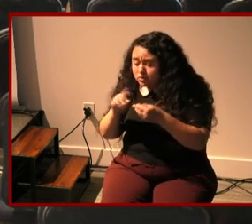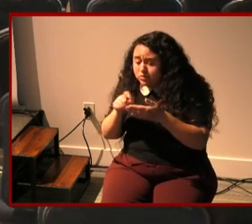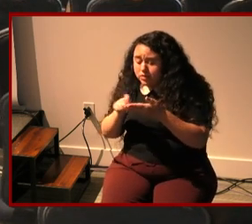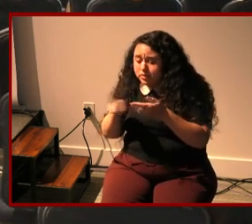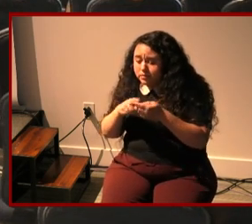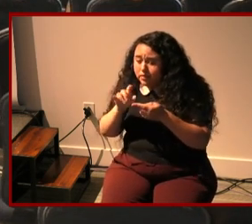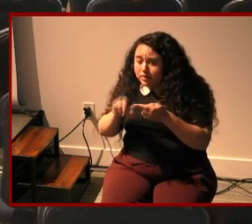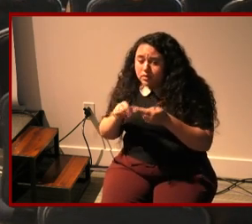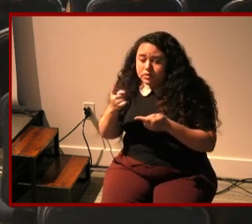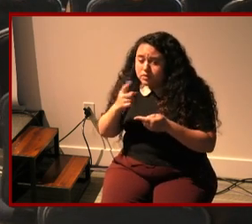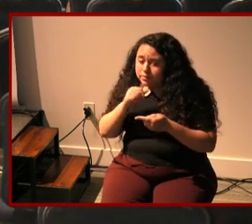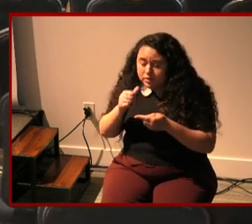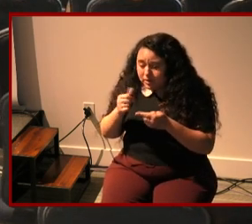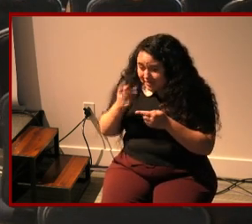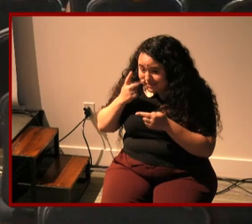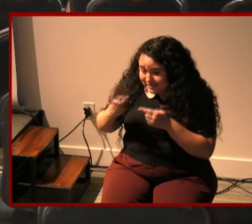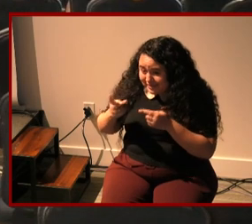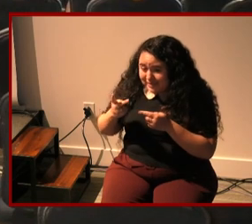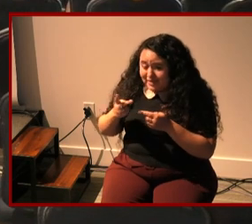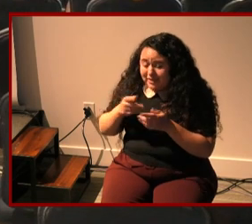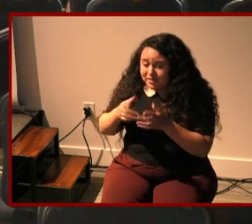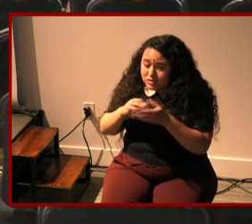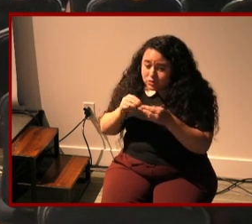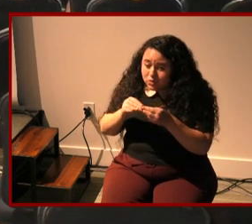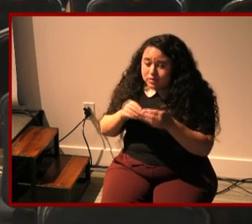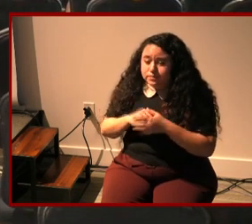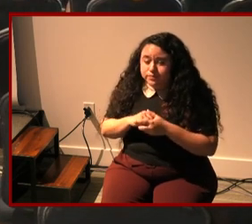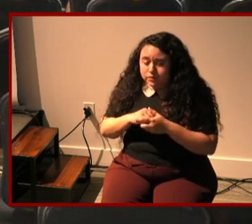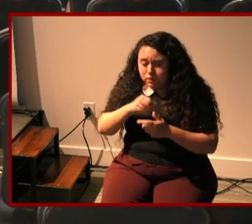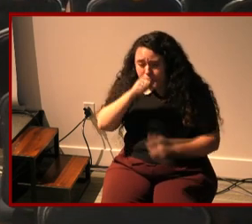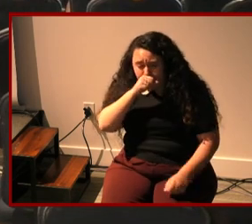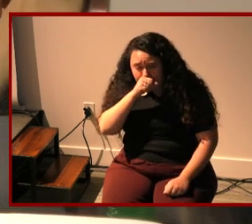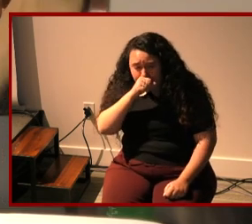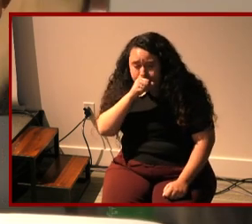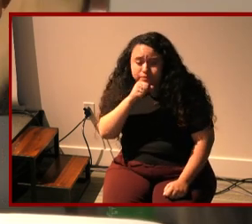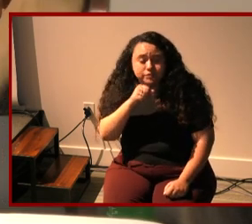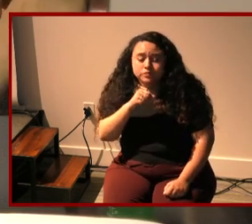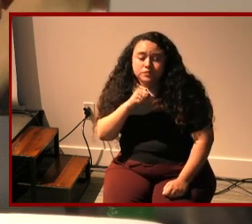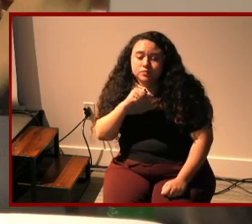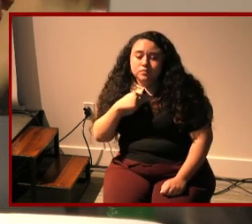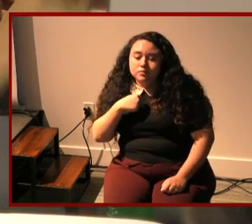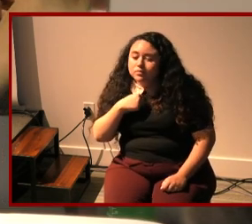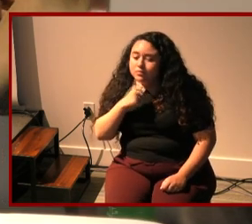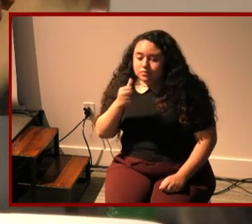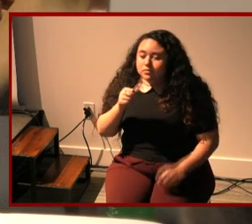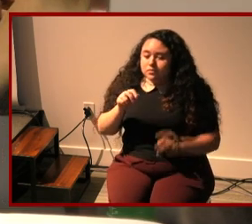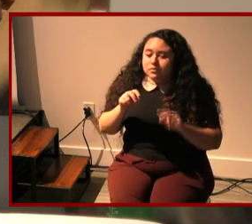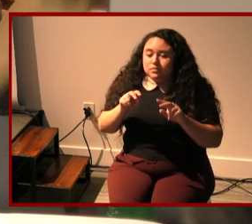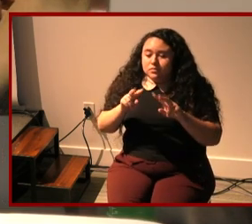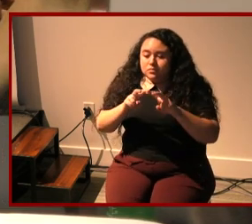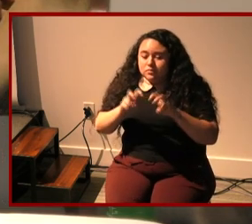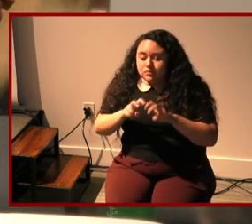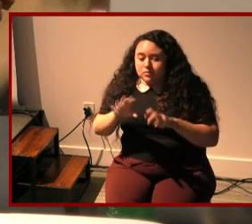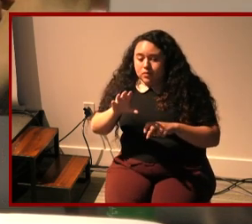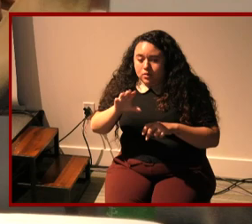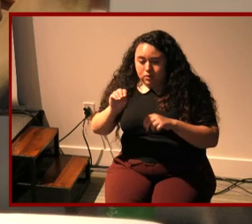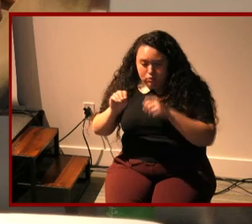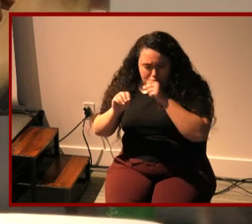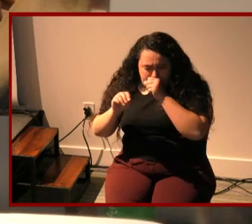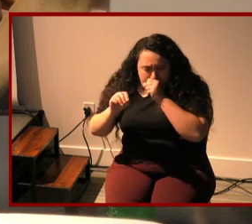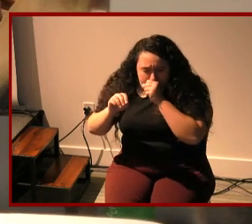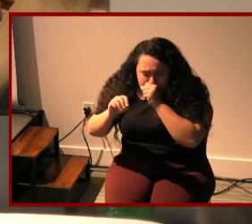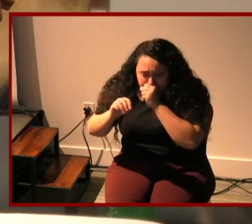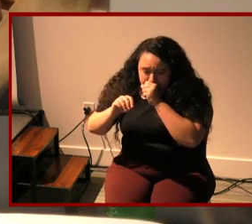something that you've explored or seen in any of these memoirs so i haven't analyzed co-authored memoirs um